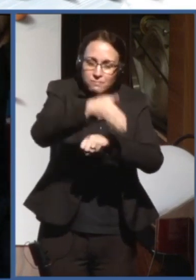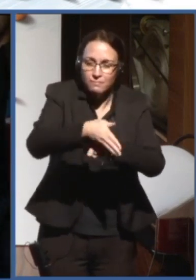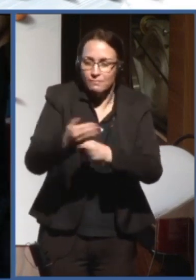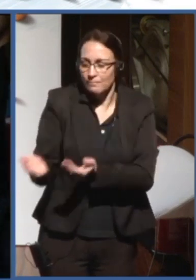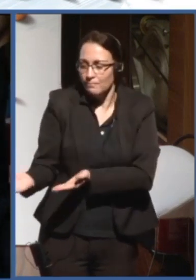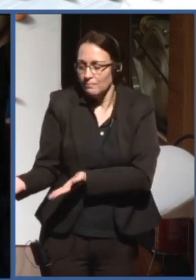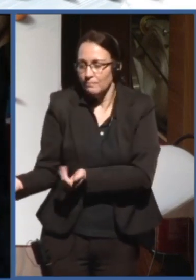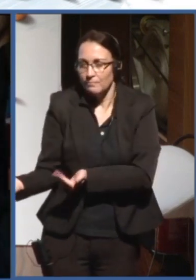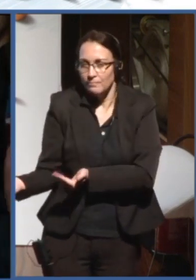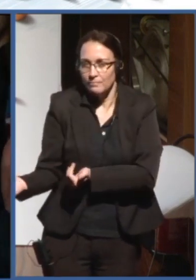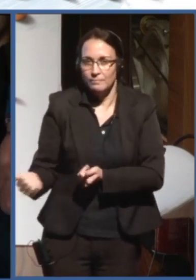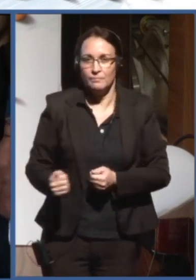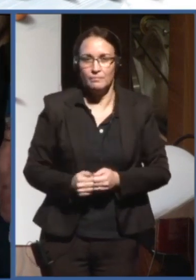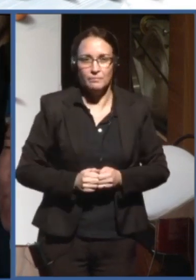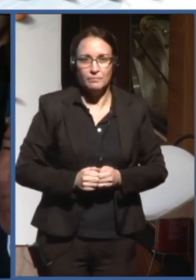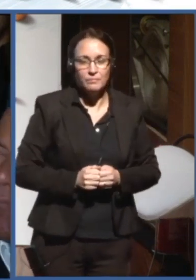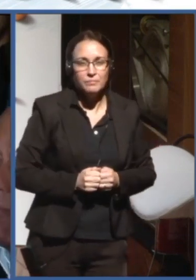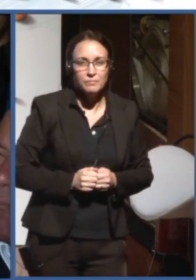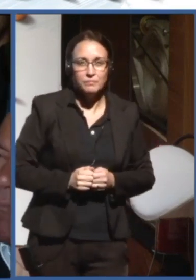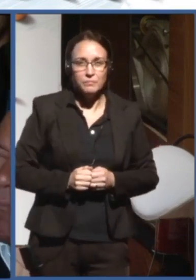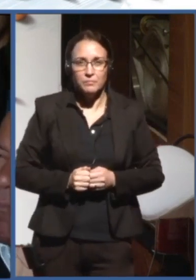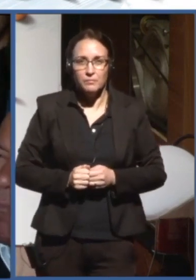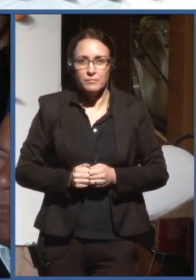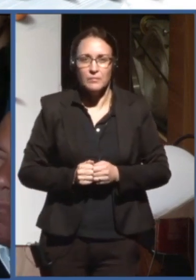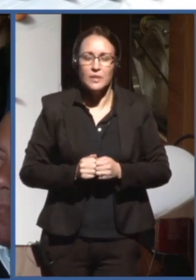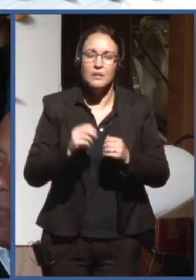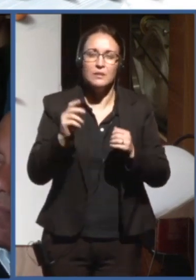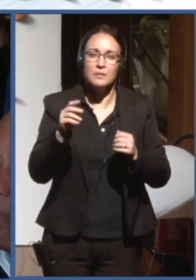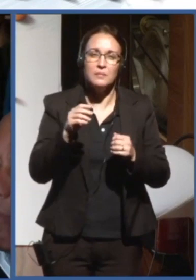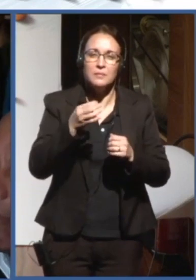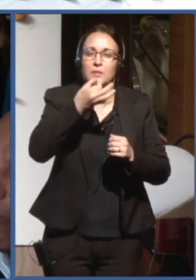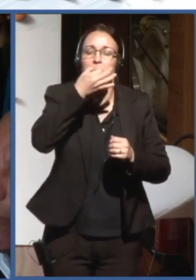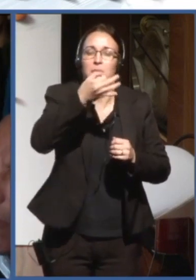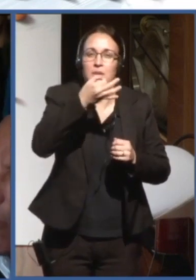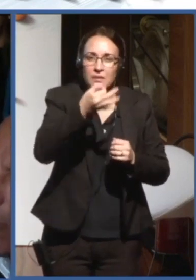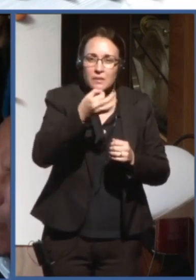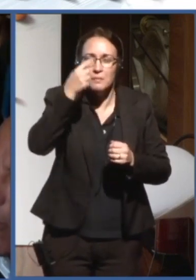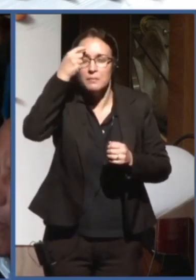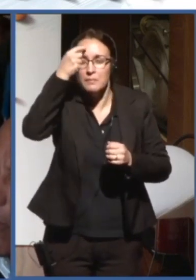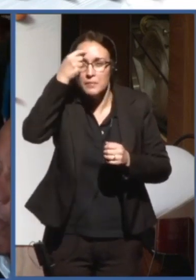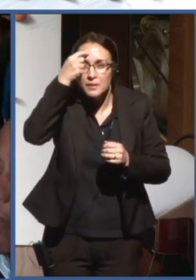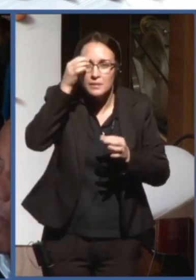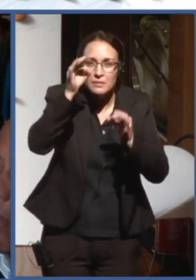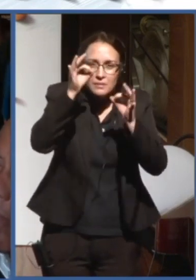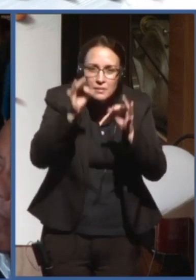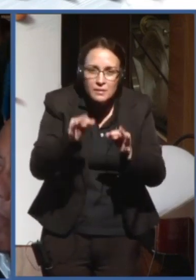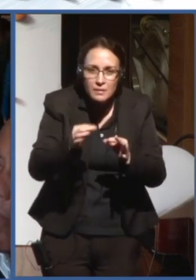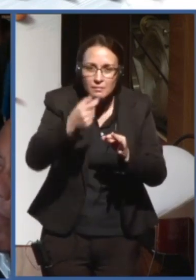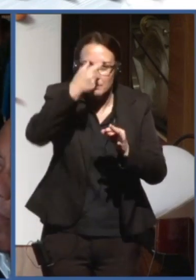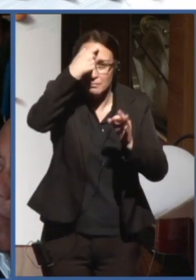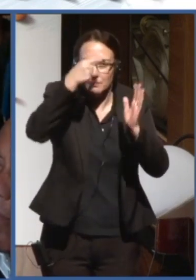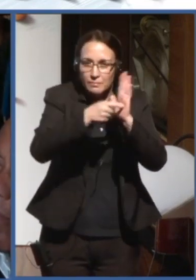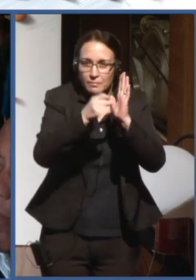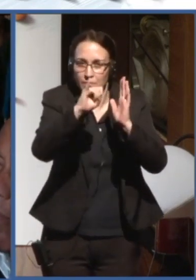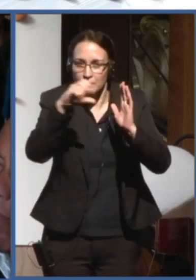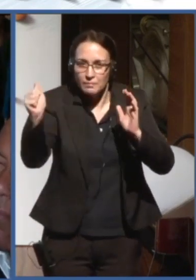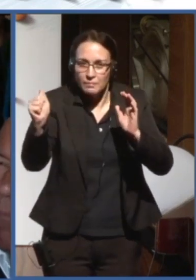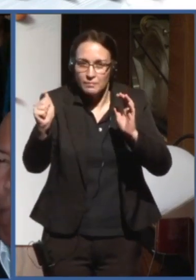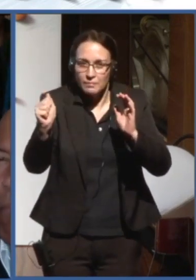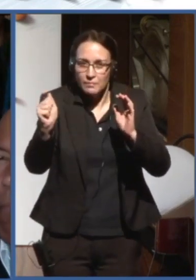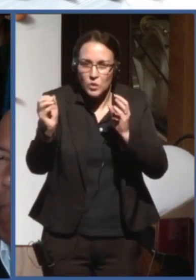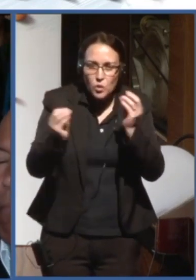in putting what they think, in fact, about the issue of artificial intelligence. Their